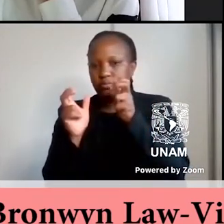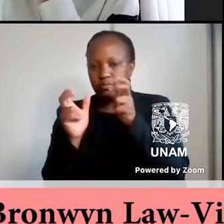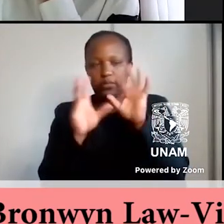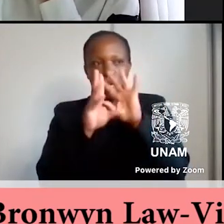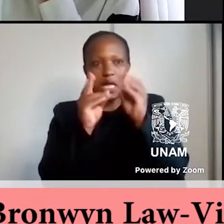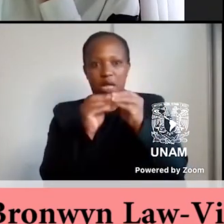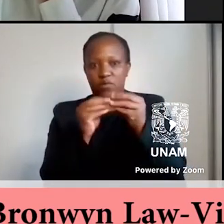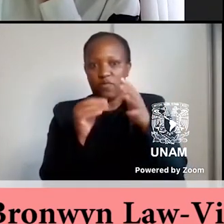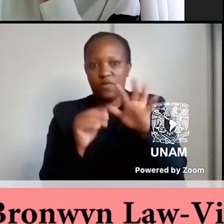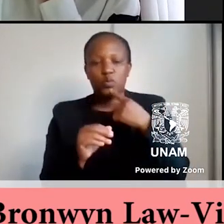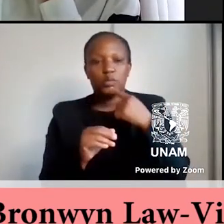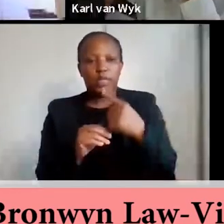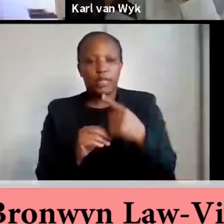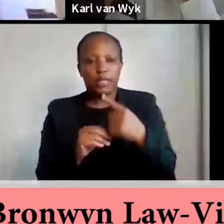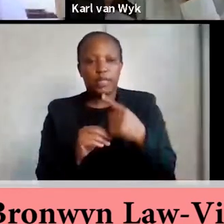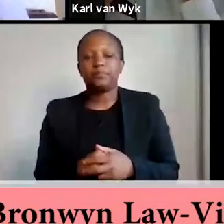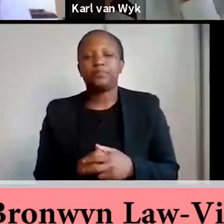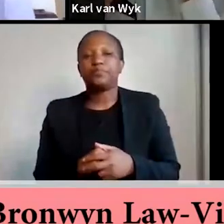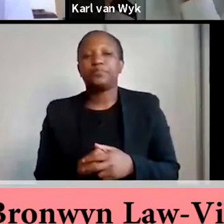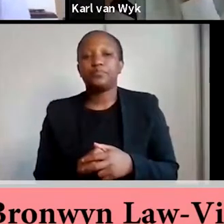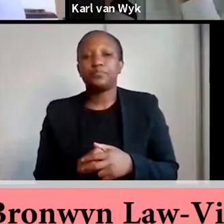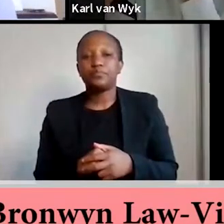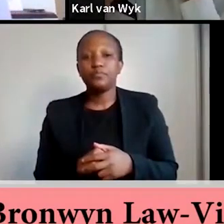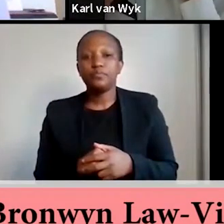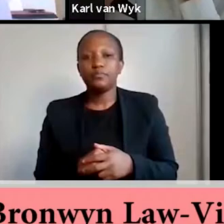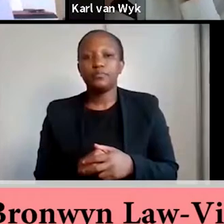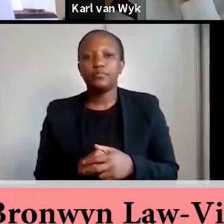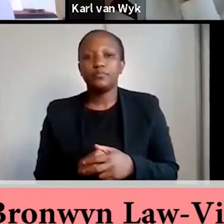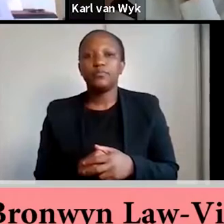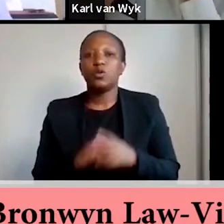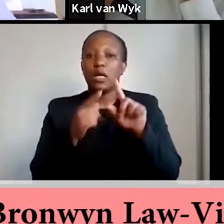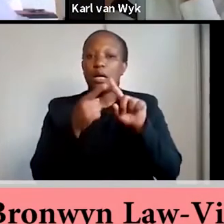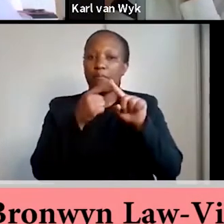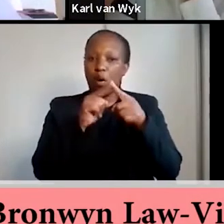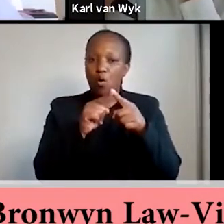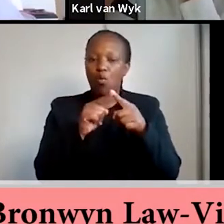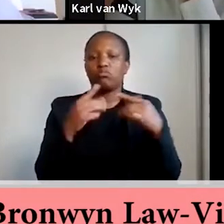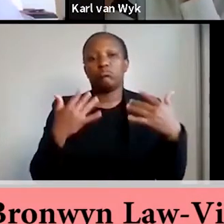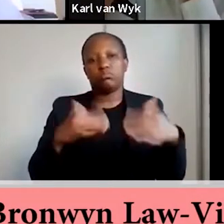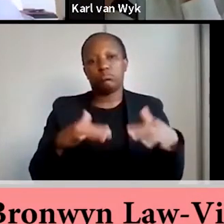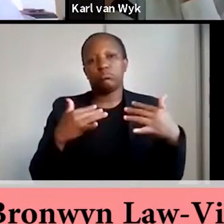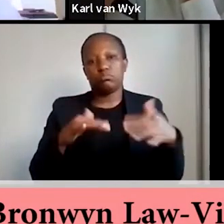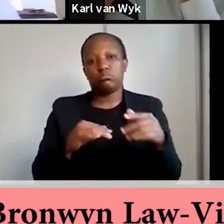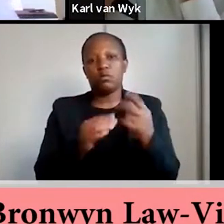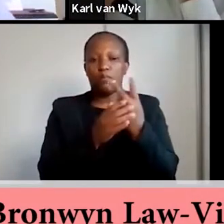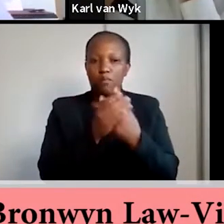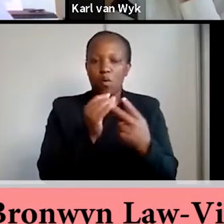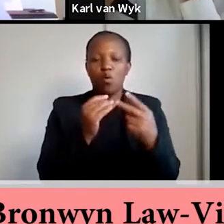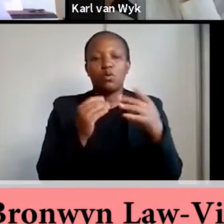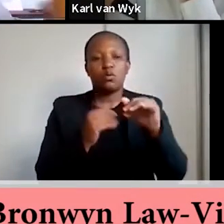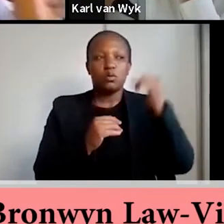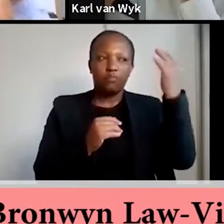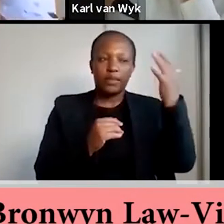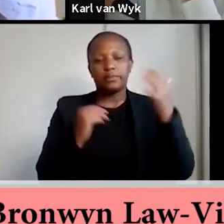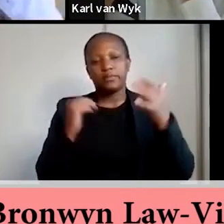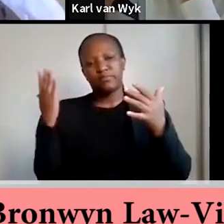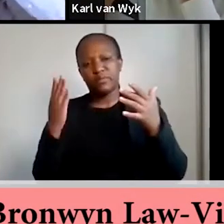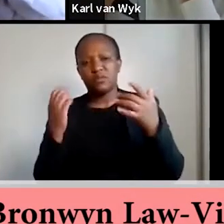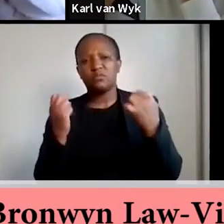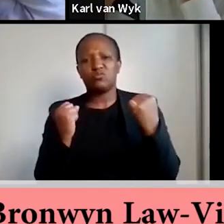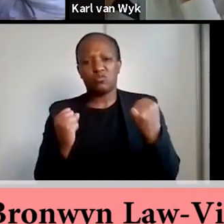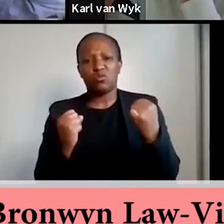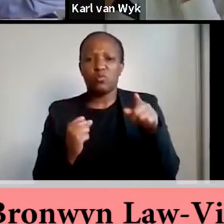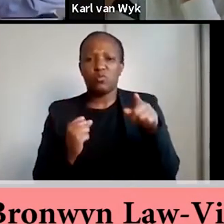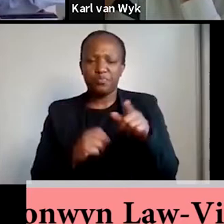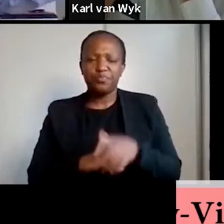said some salient points because they're both very rich presentations. But